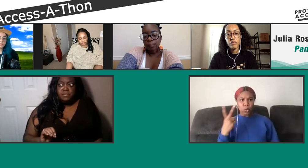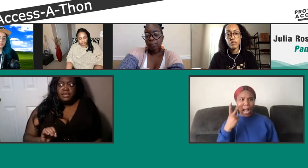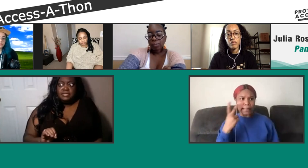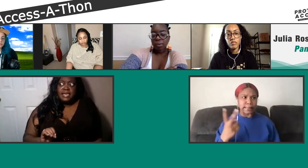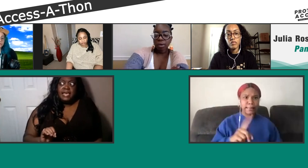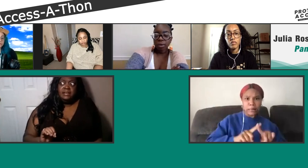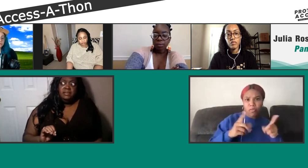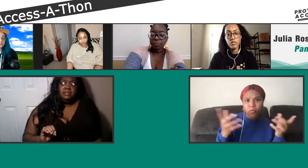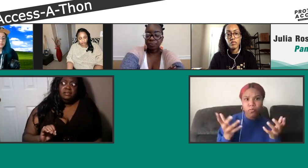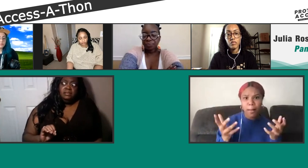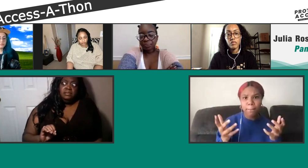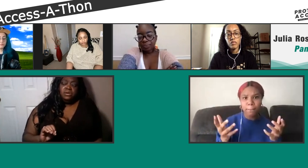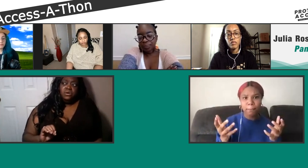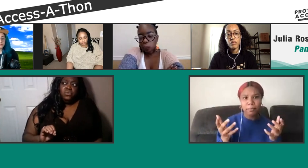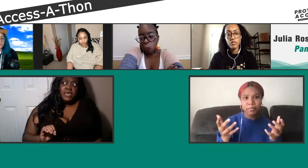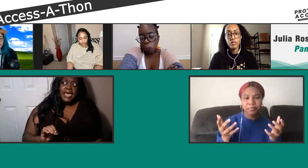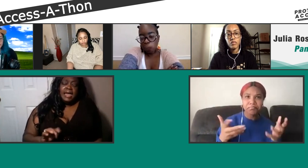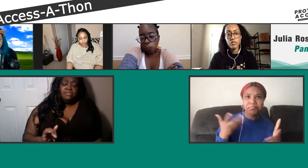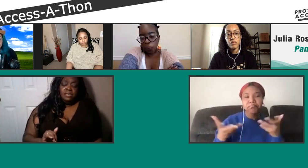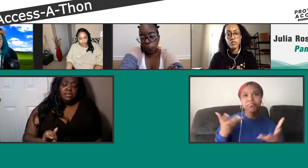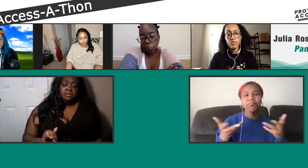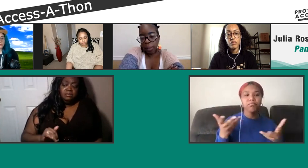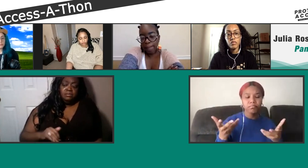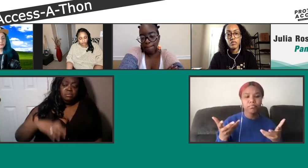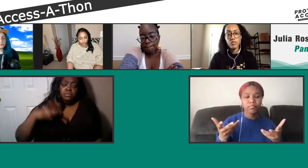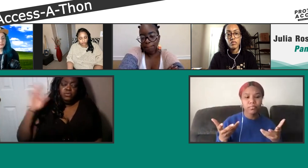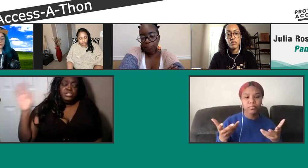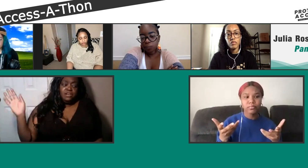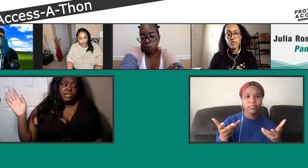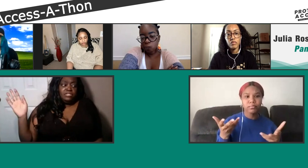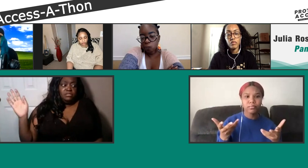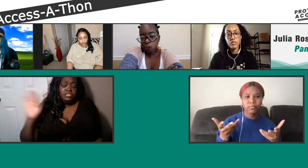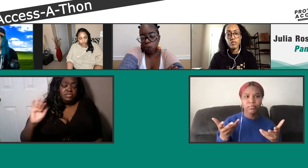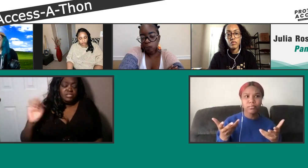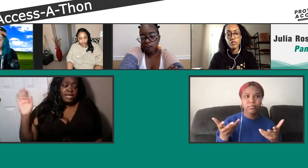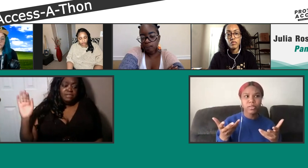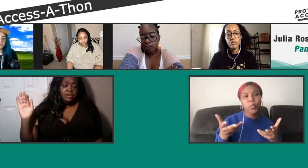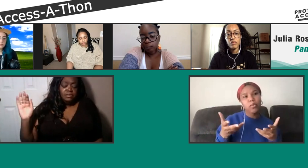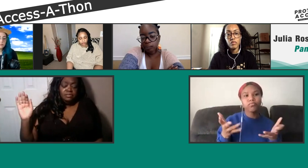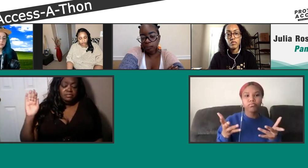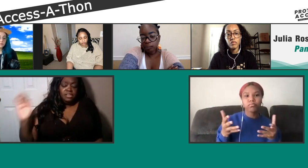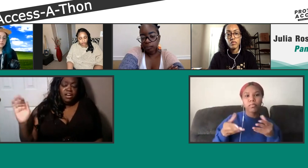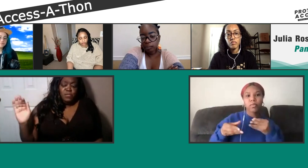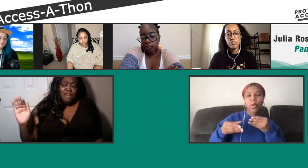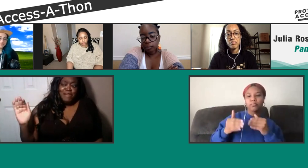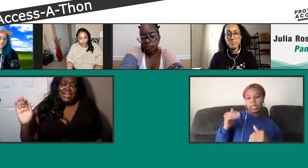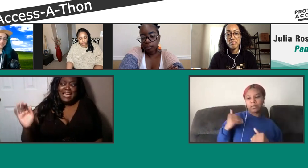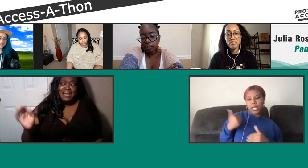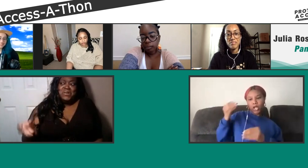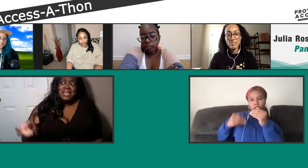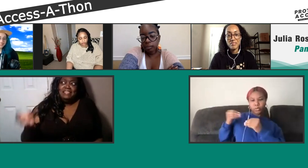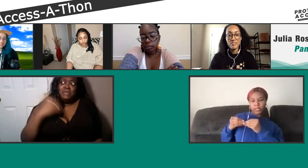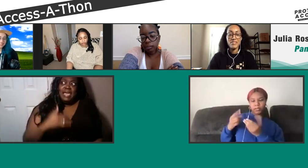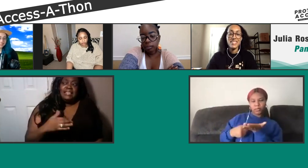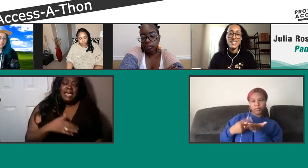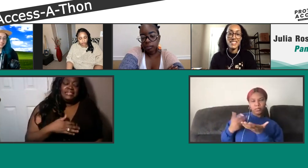them is that, you know, we had the boomer generation, which I'm just not even going to talk about right now.